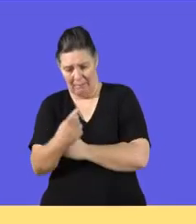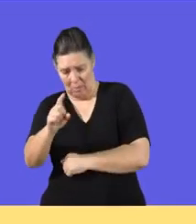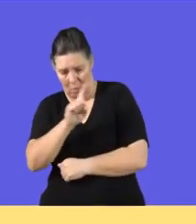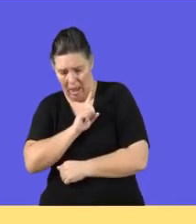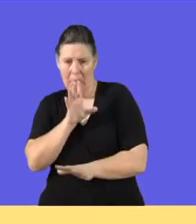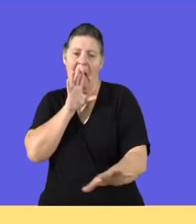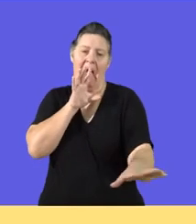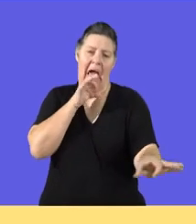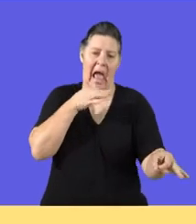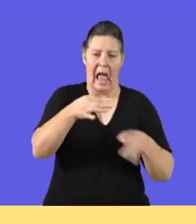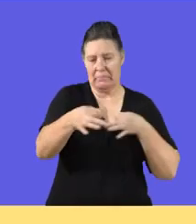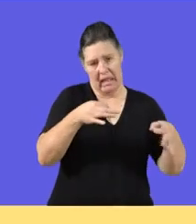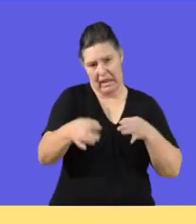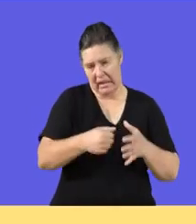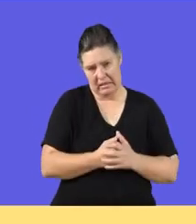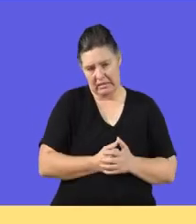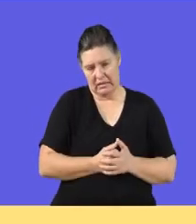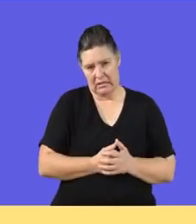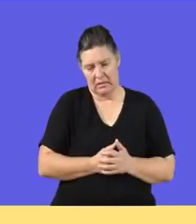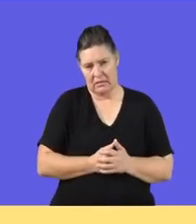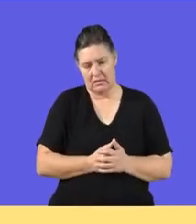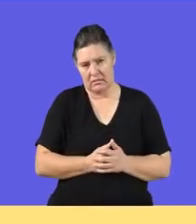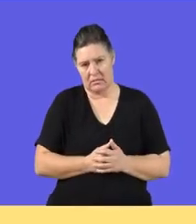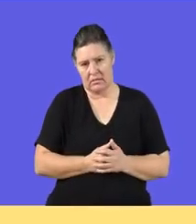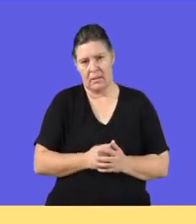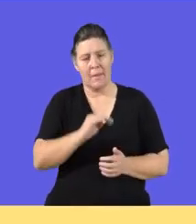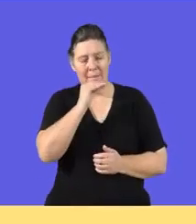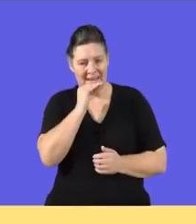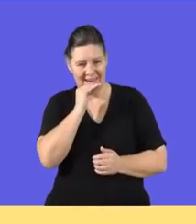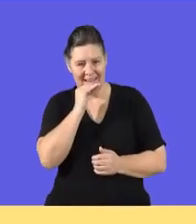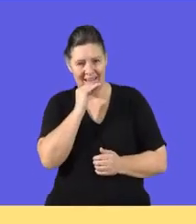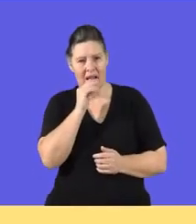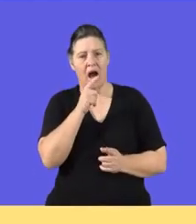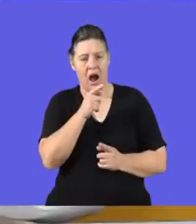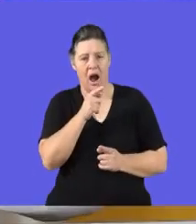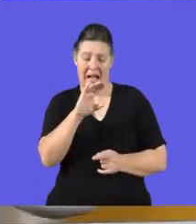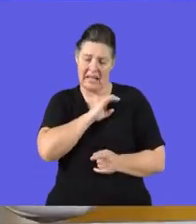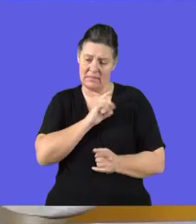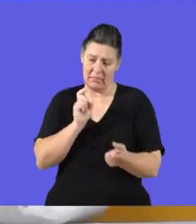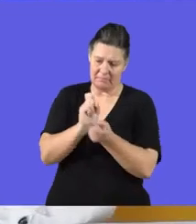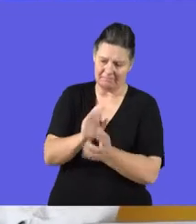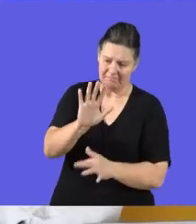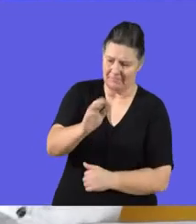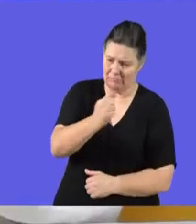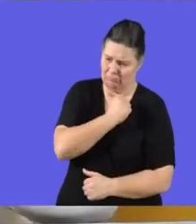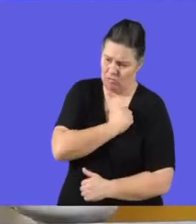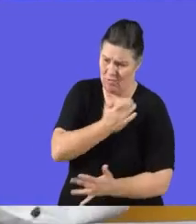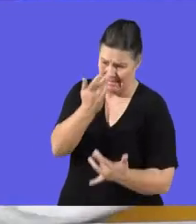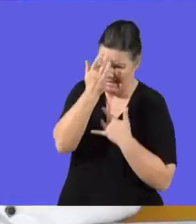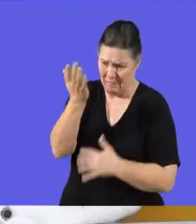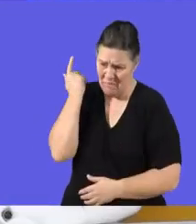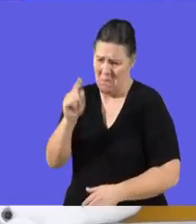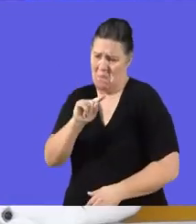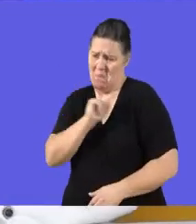in being accountable, it simply means he has to be responsible for his actions. He has to be able to meet with the customers and